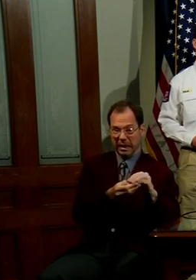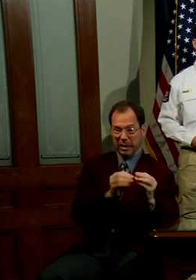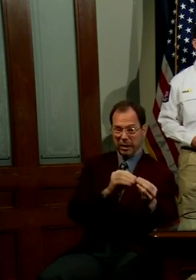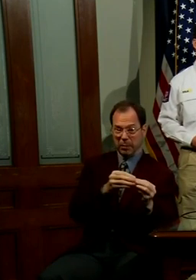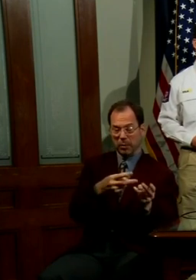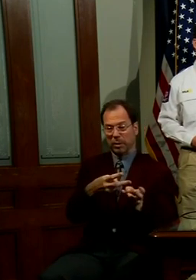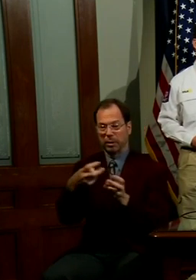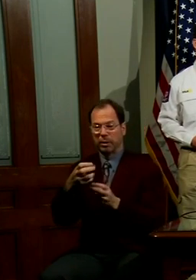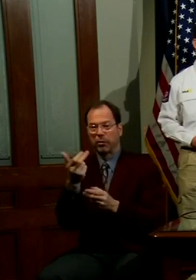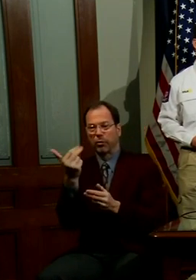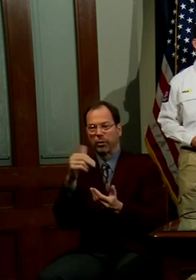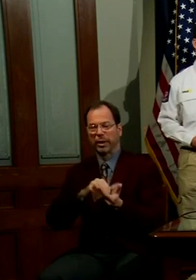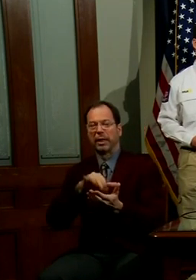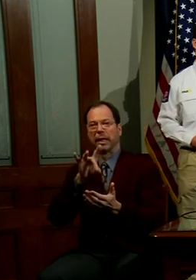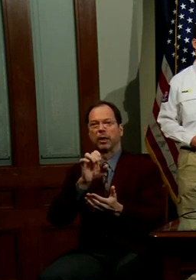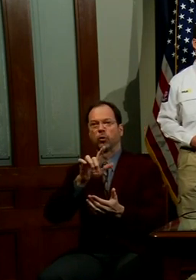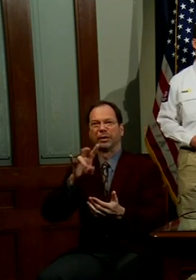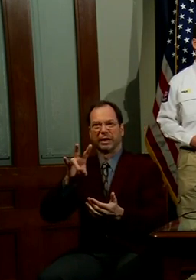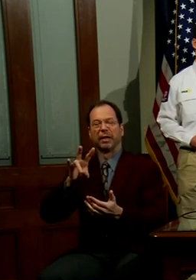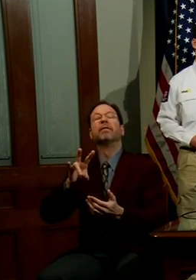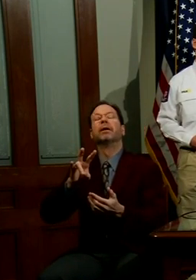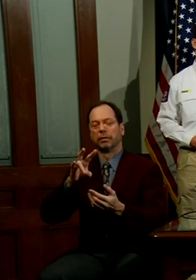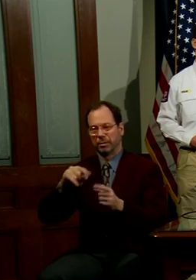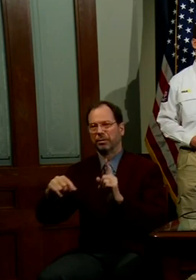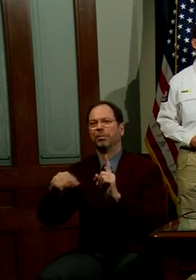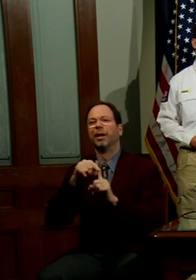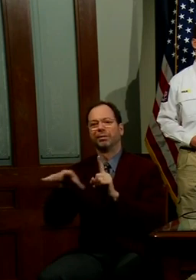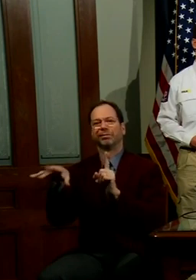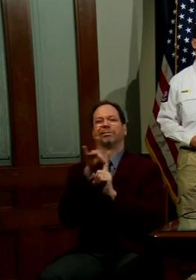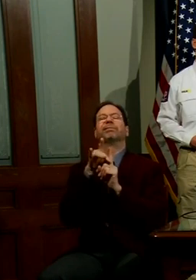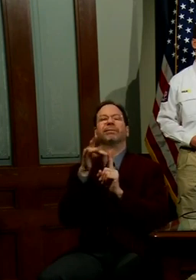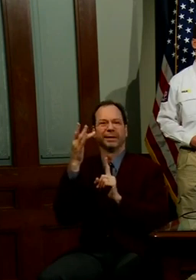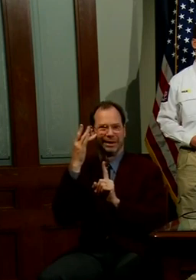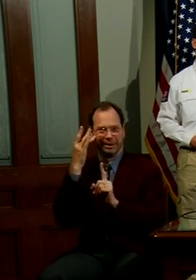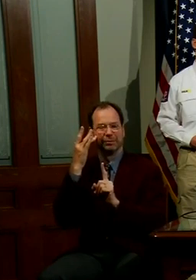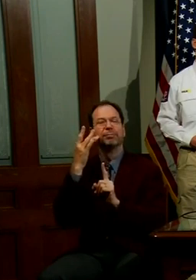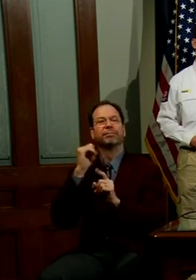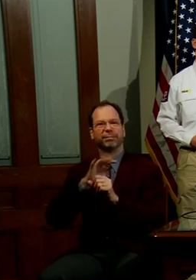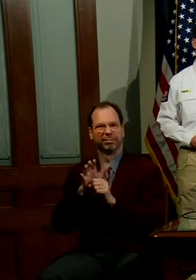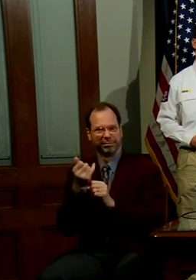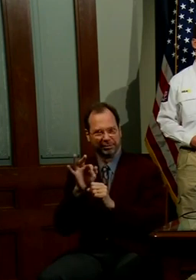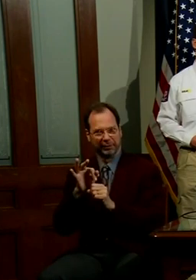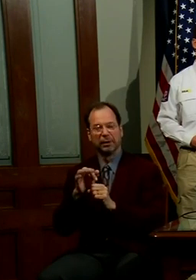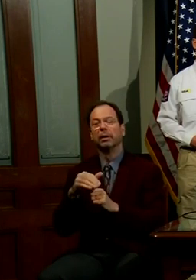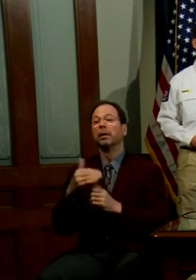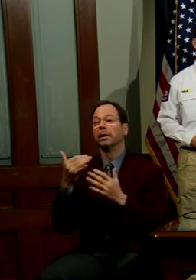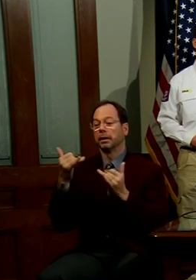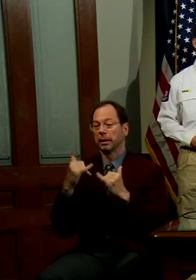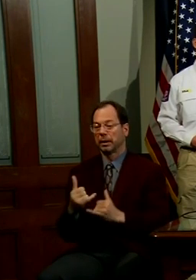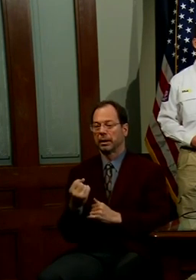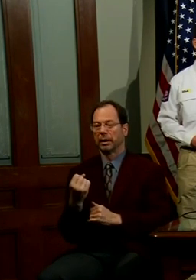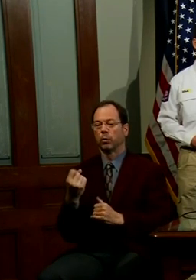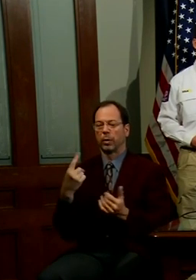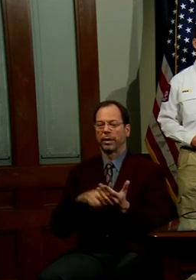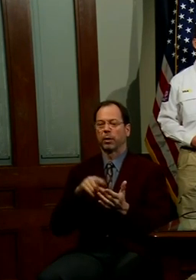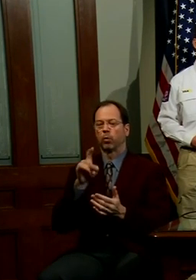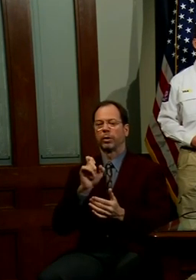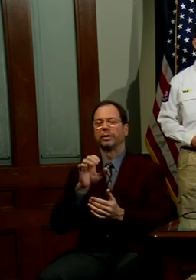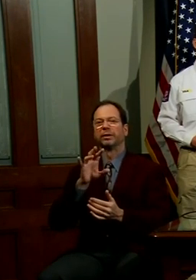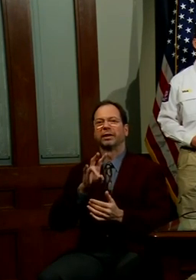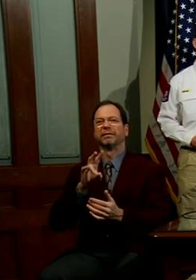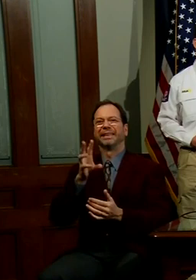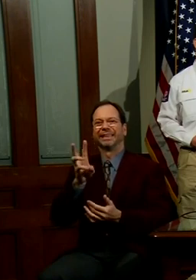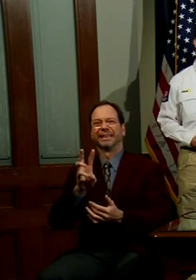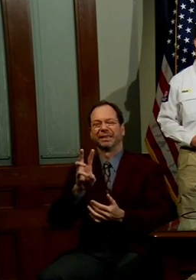,827 tested positive. Currently, there are 1,176 Texans who were